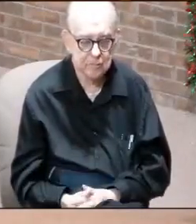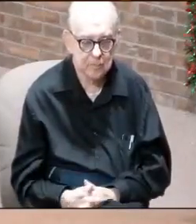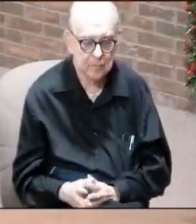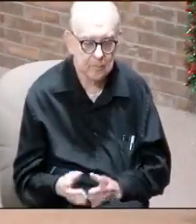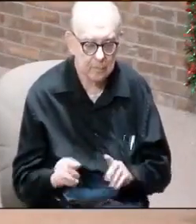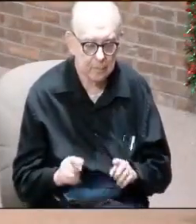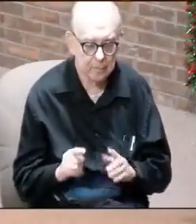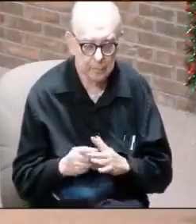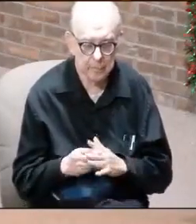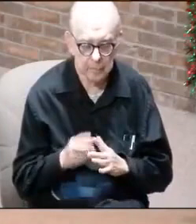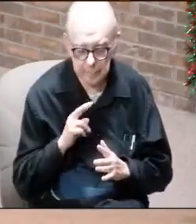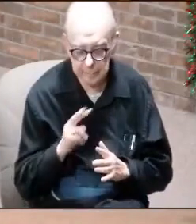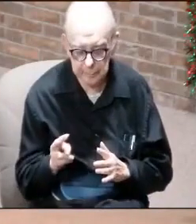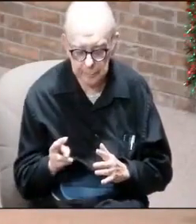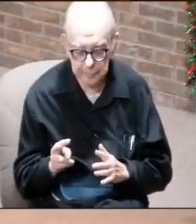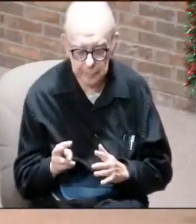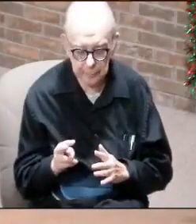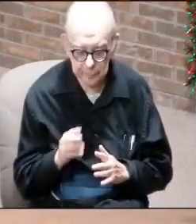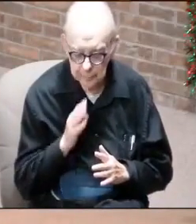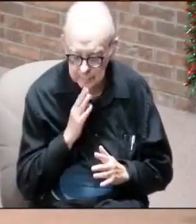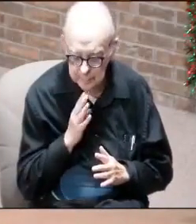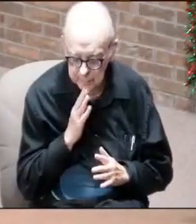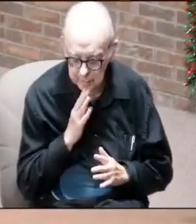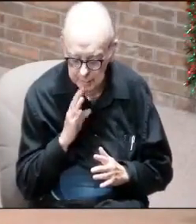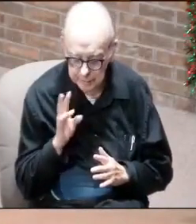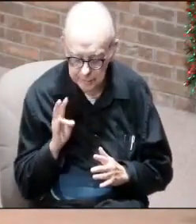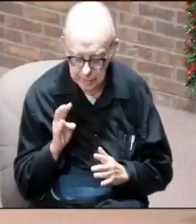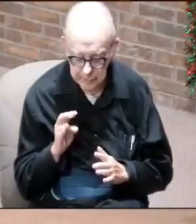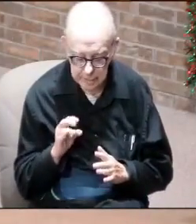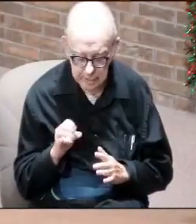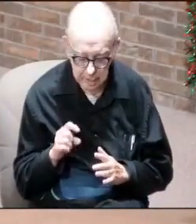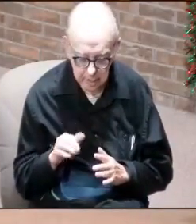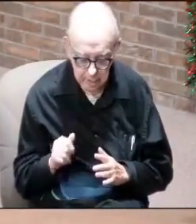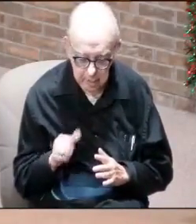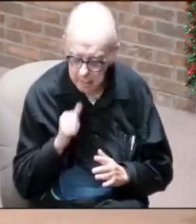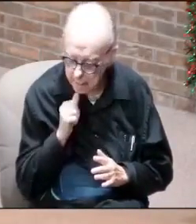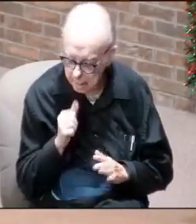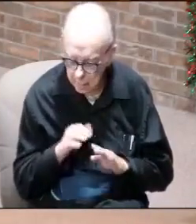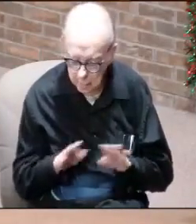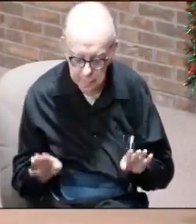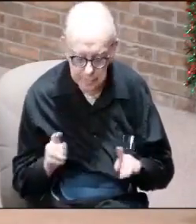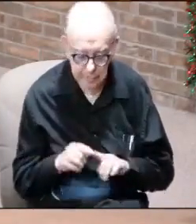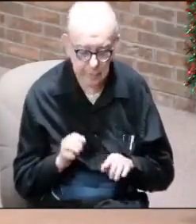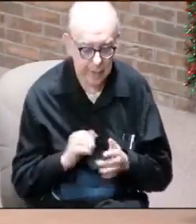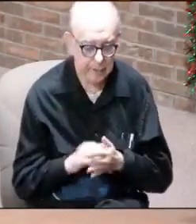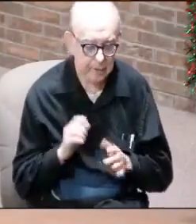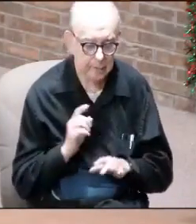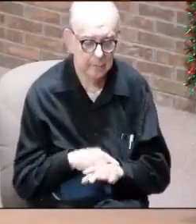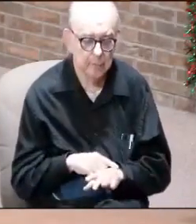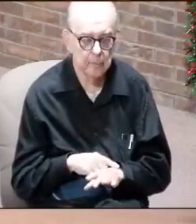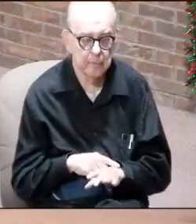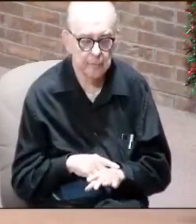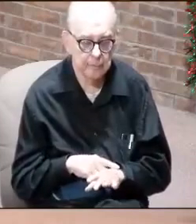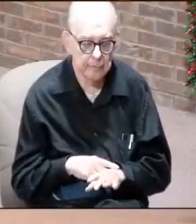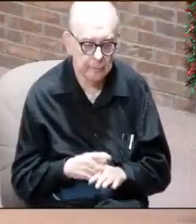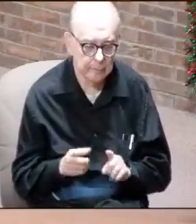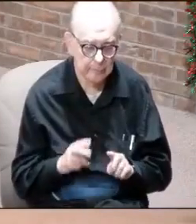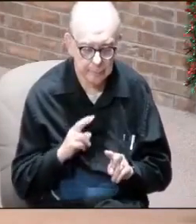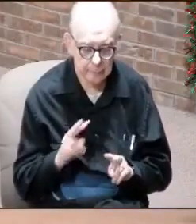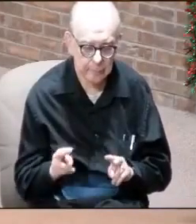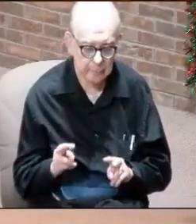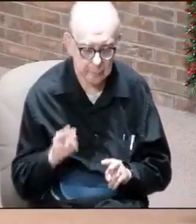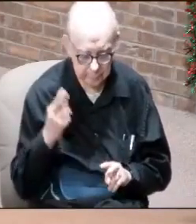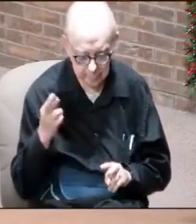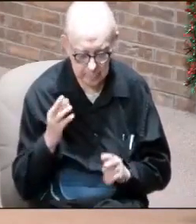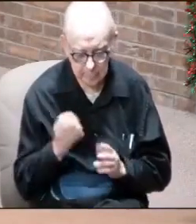But when you begin to look at this, he talks about the seven seals and how they were not going to be open until that time. And so when you look at